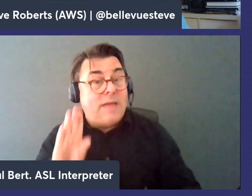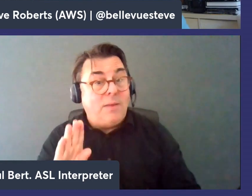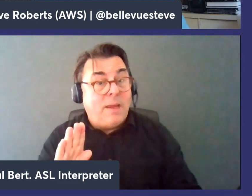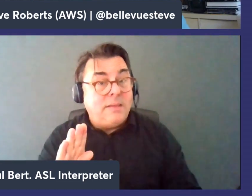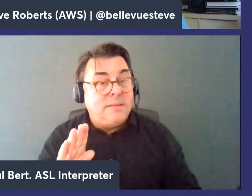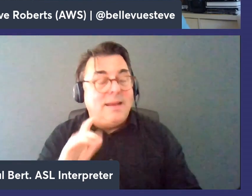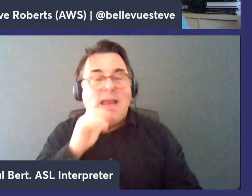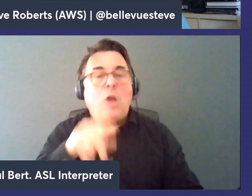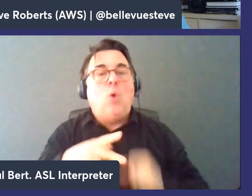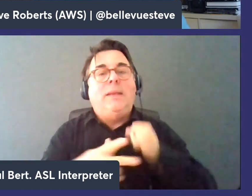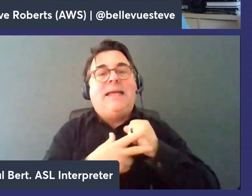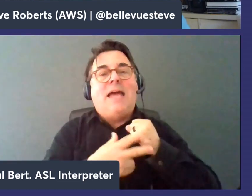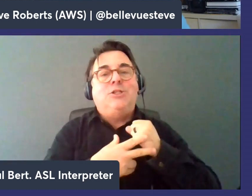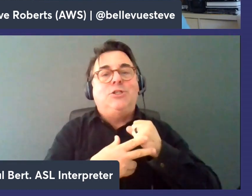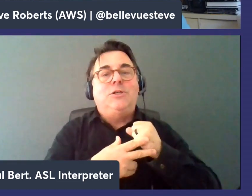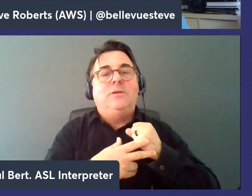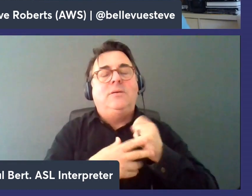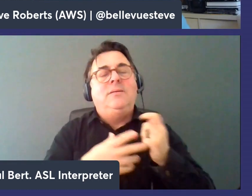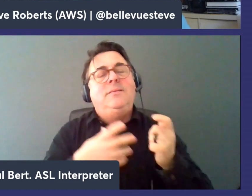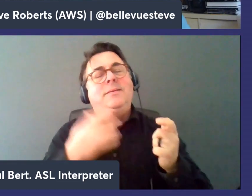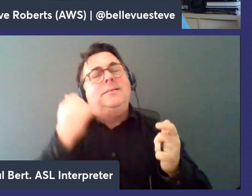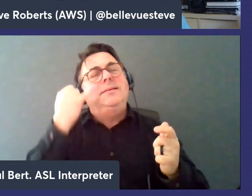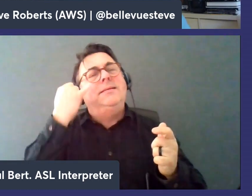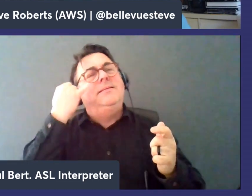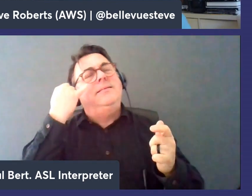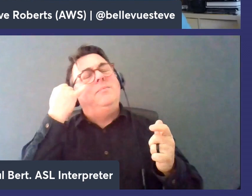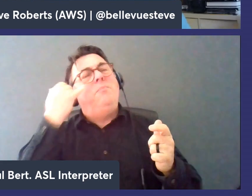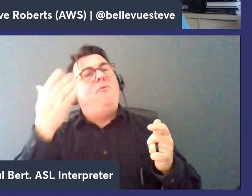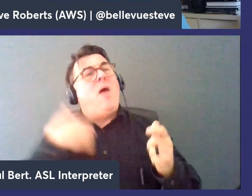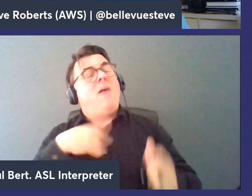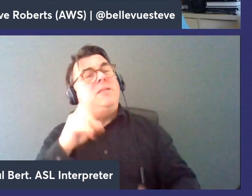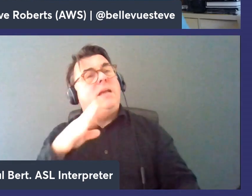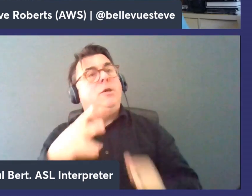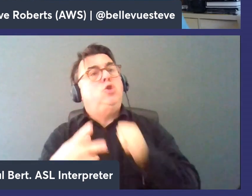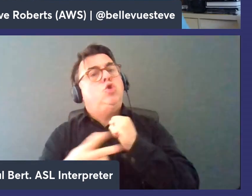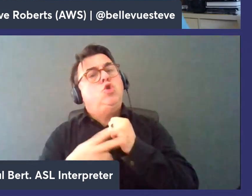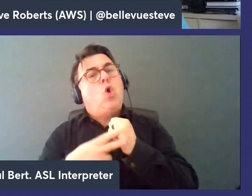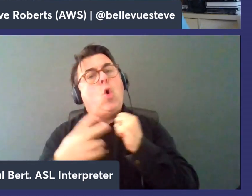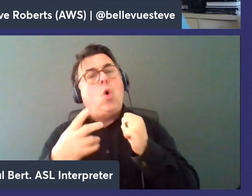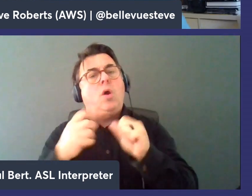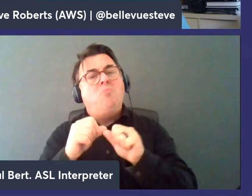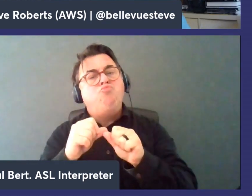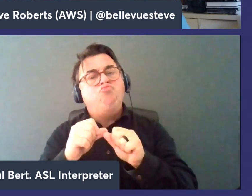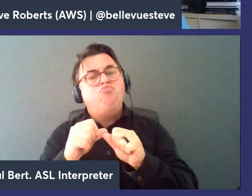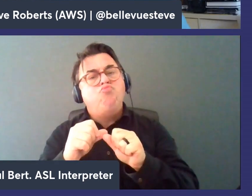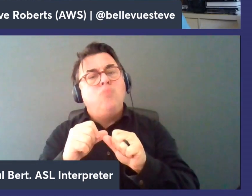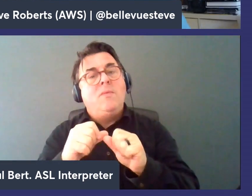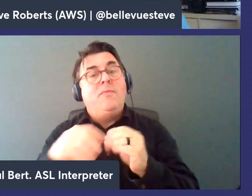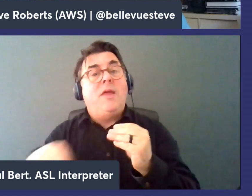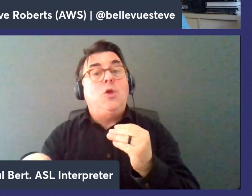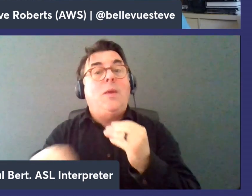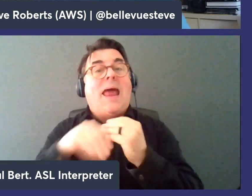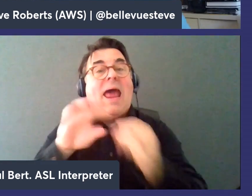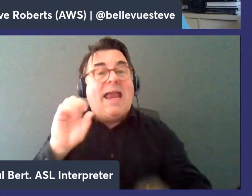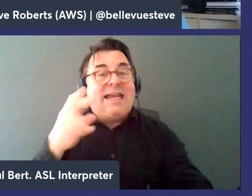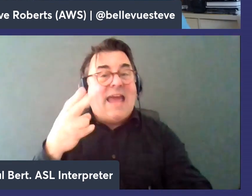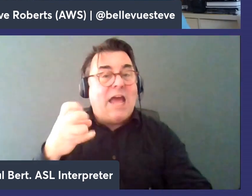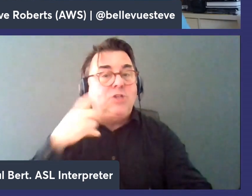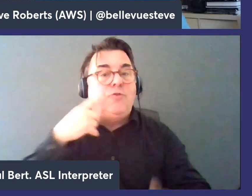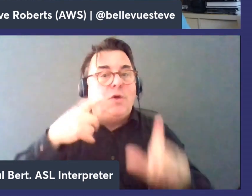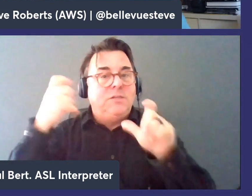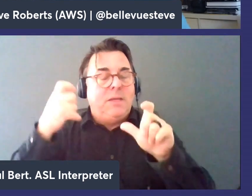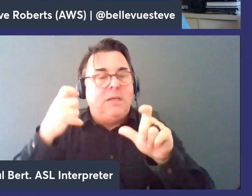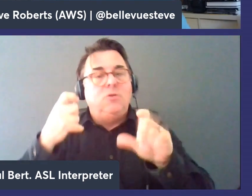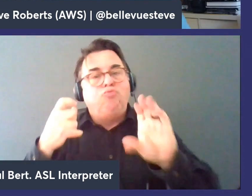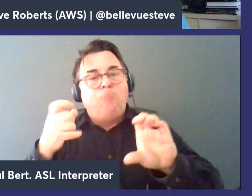cache right where traditionally you might have a database that you would store your data in for durability and then you would add a cache on top of it for speed right